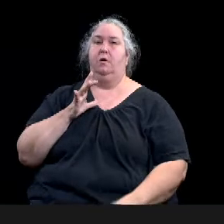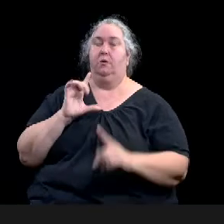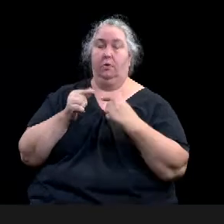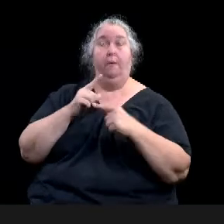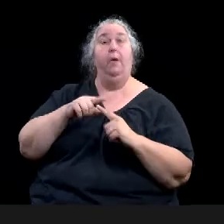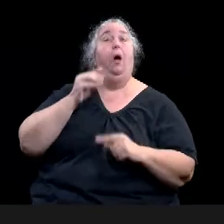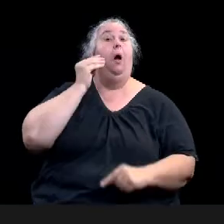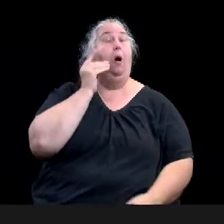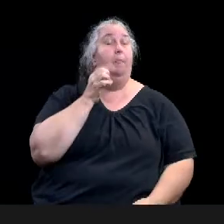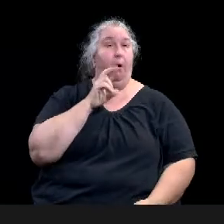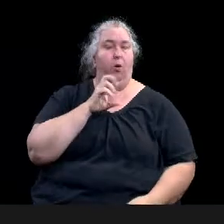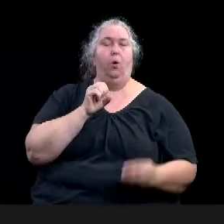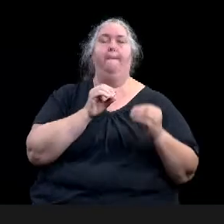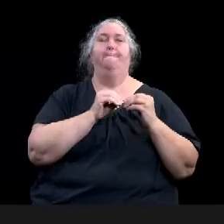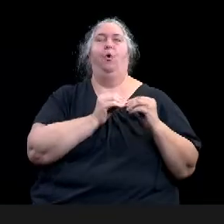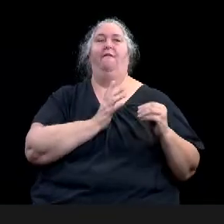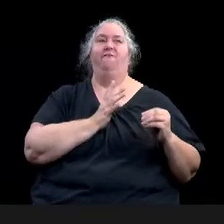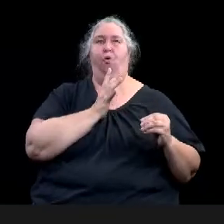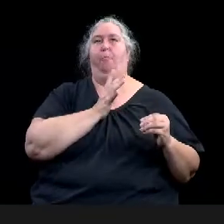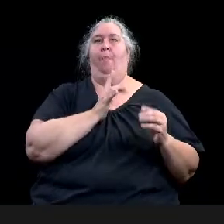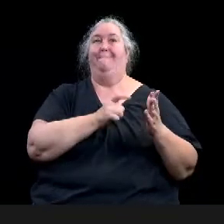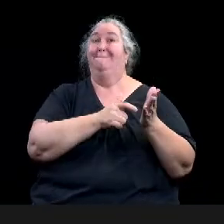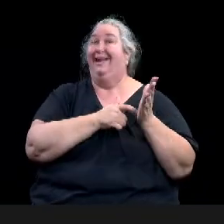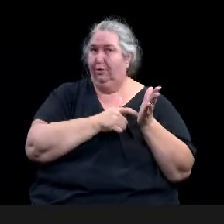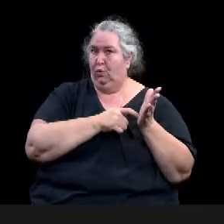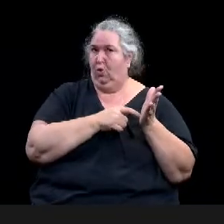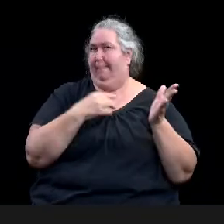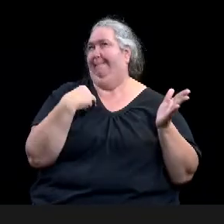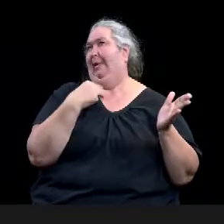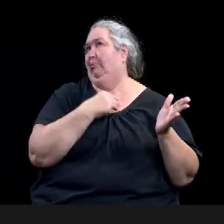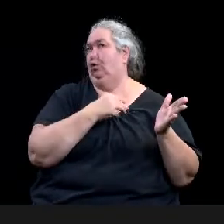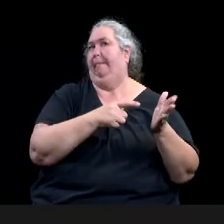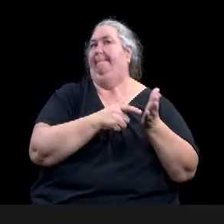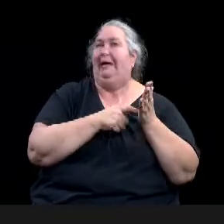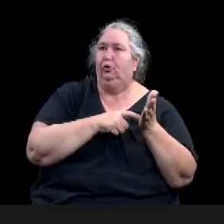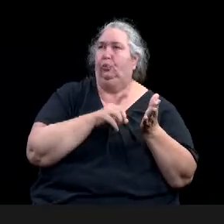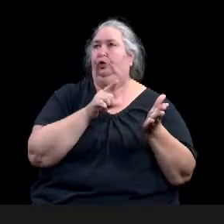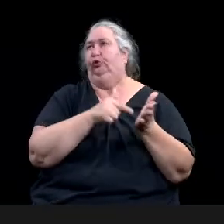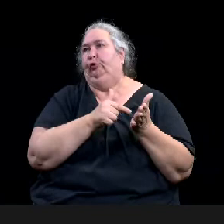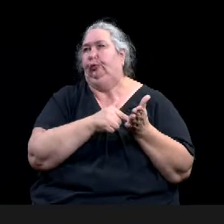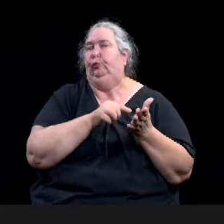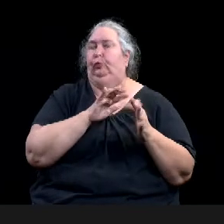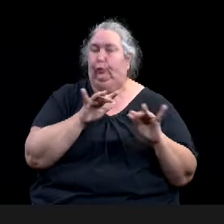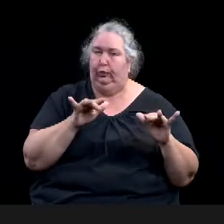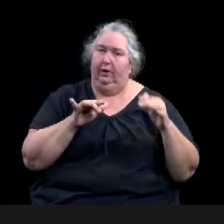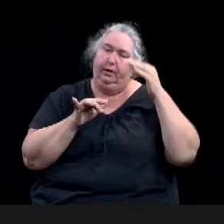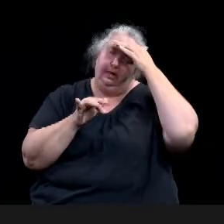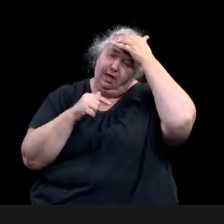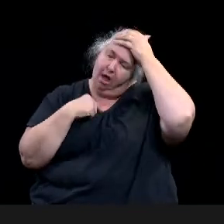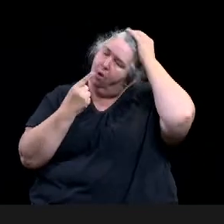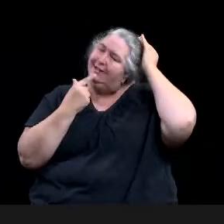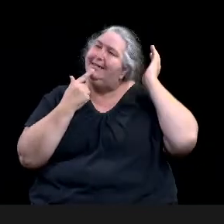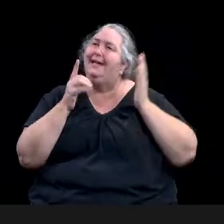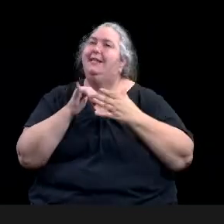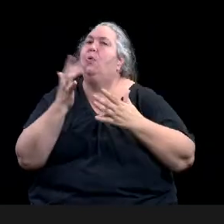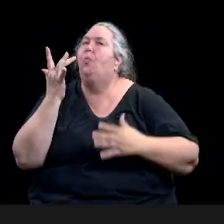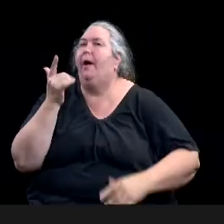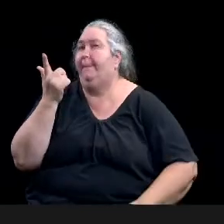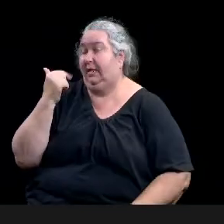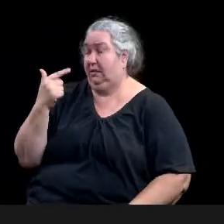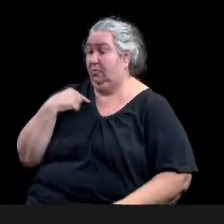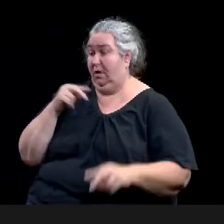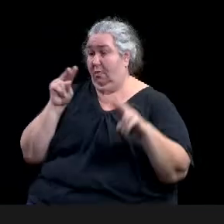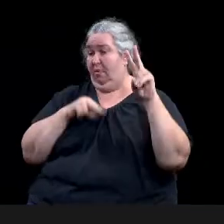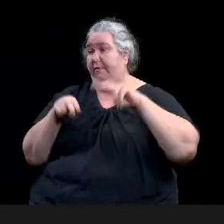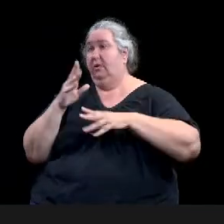that up only because as we reviewed some of the other cities, they sometimes work with both. And so I wanted you to just have a quick refresher